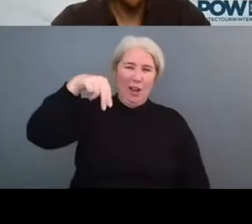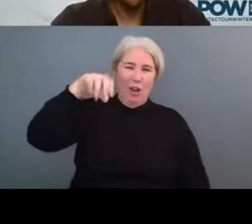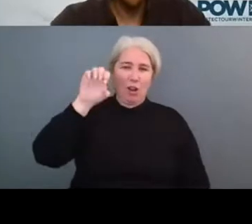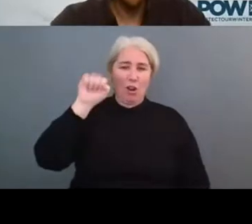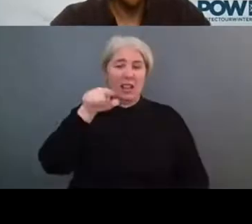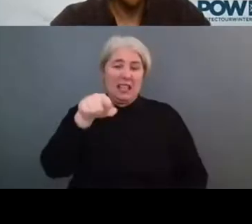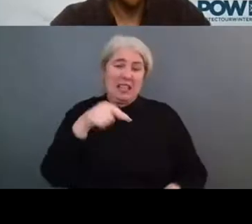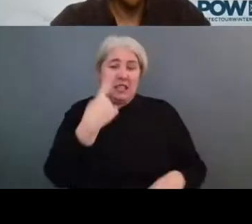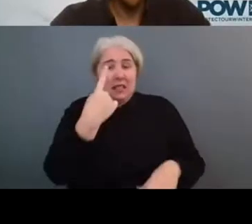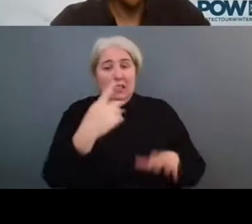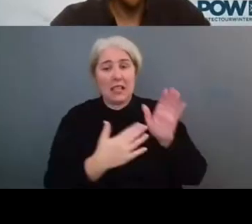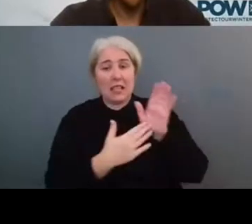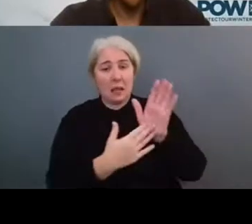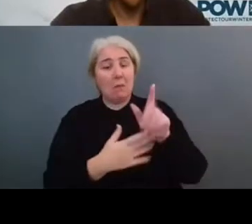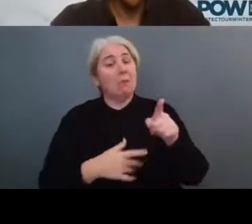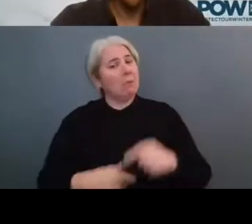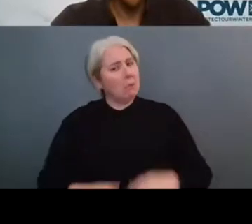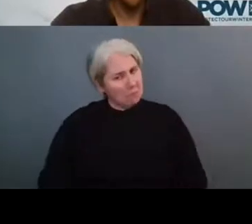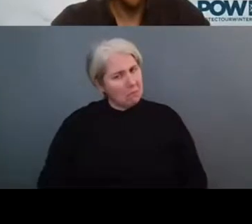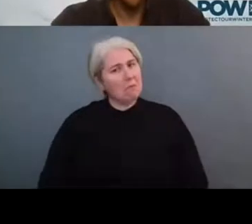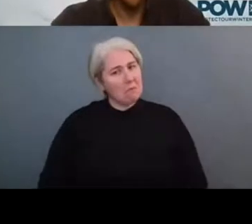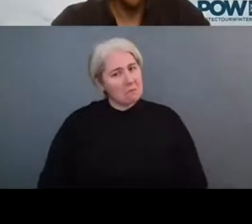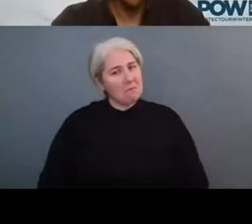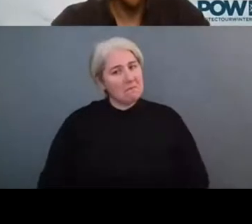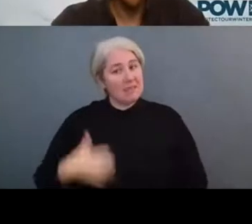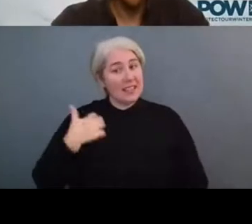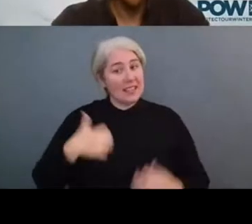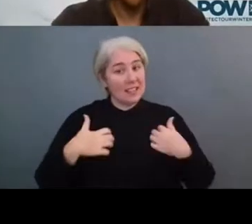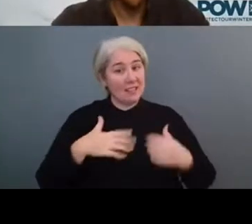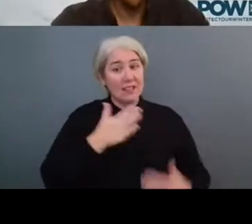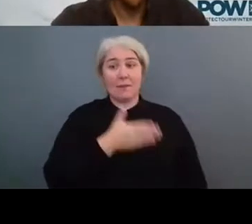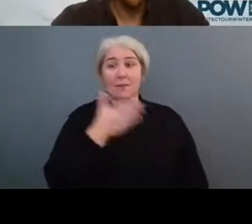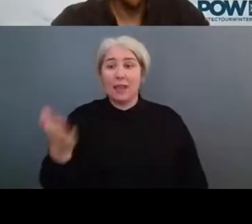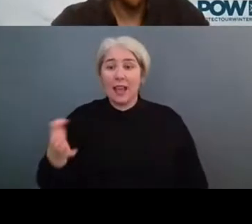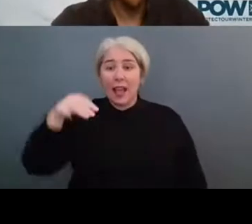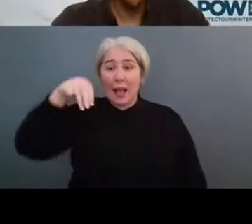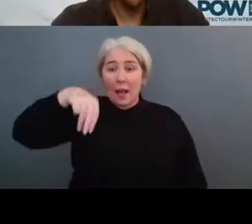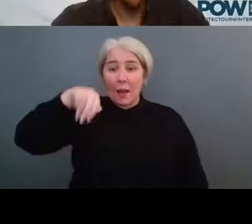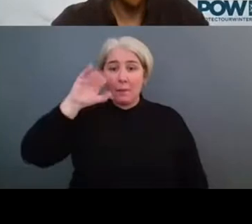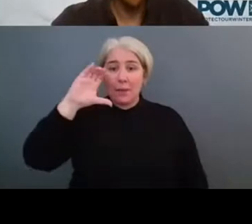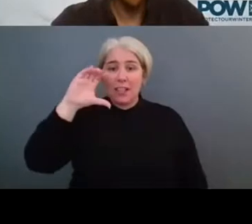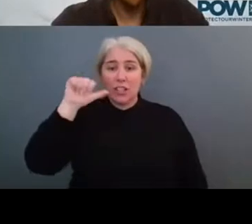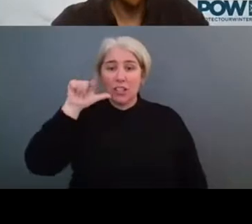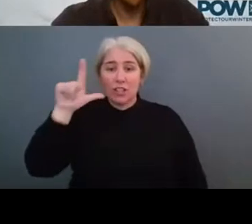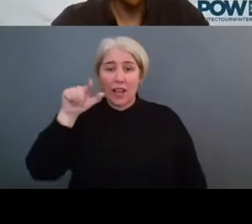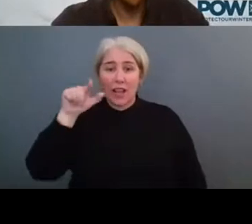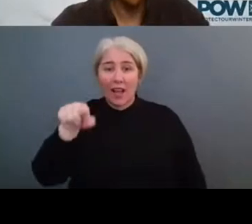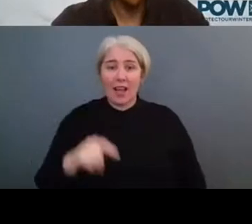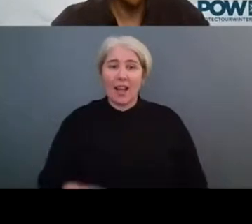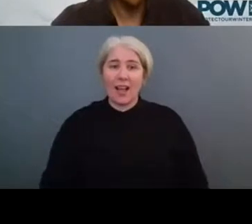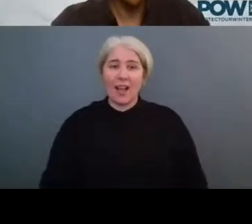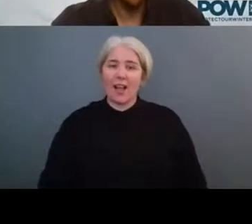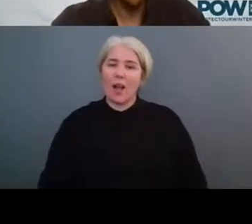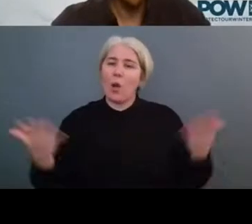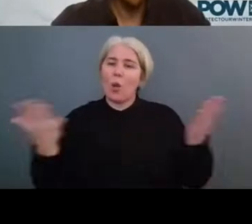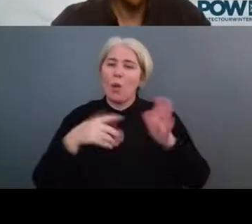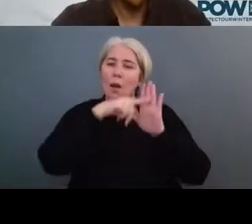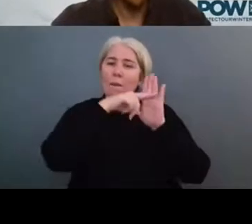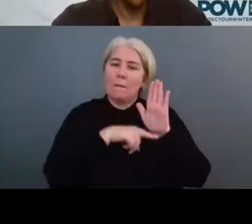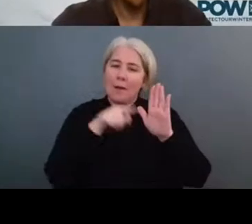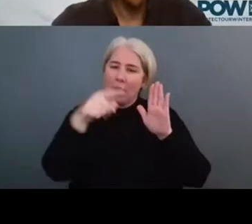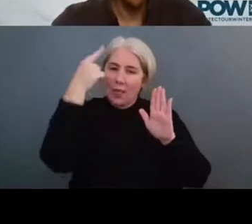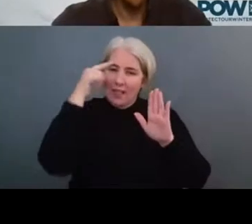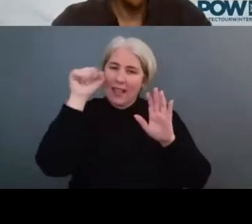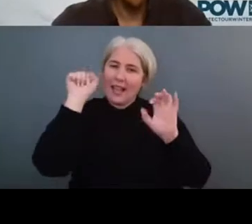That's very interesting. That's That's Michal, how can we protect outdoors and what kind of policy can be implemented?